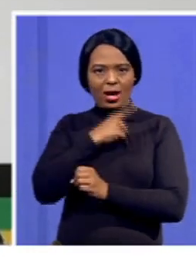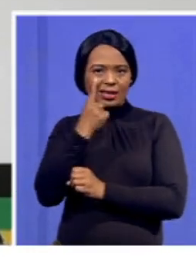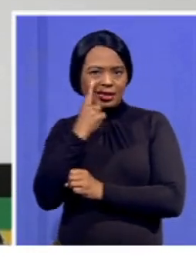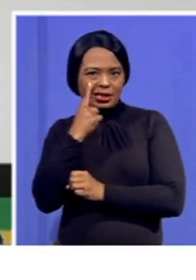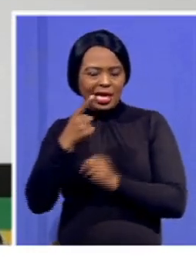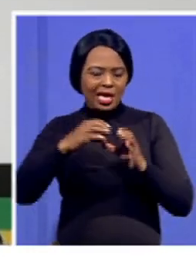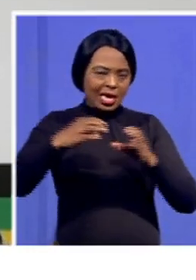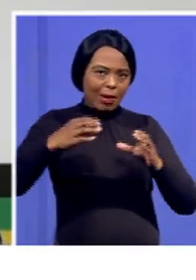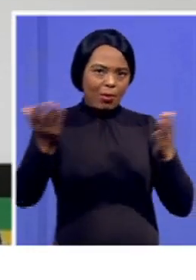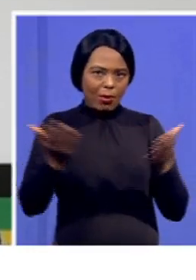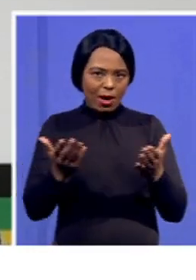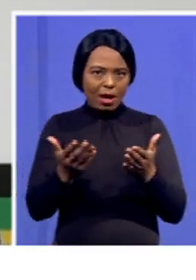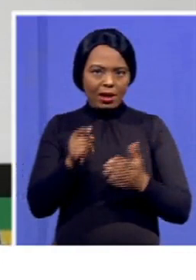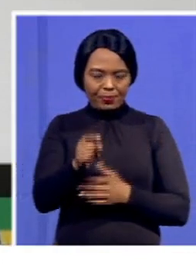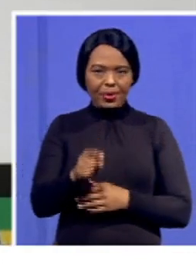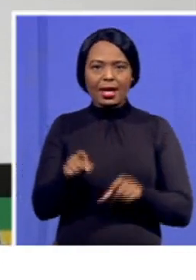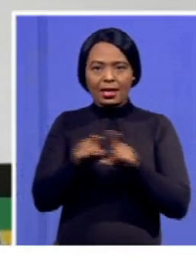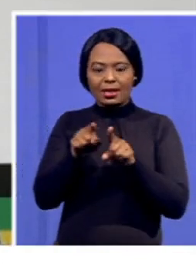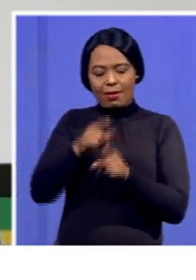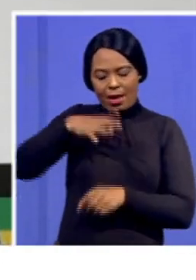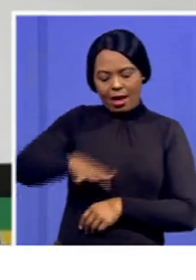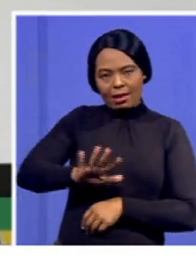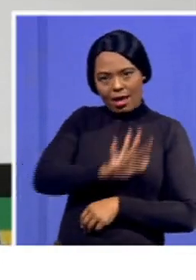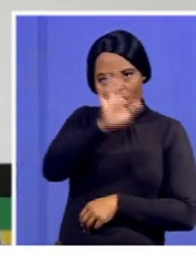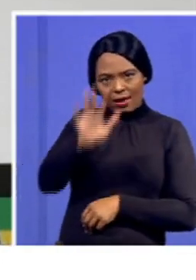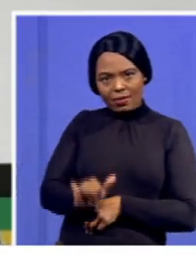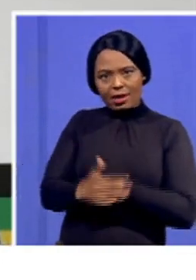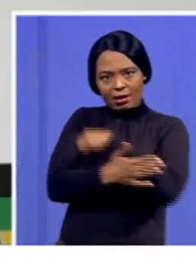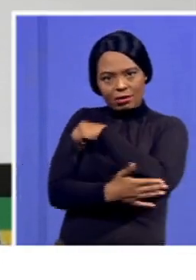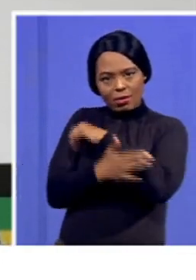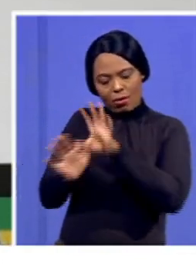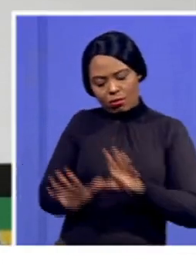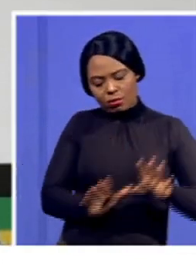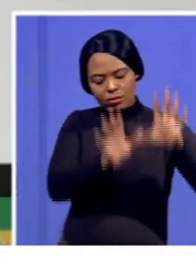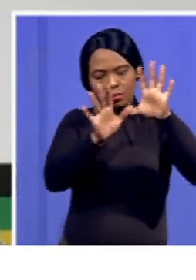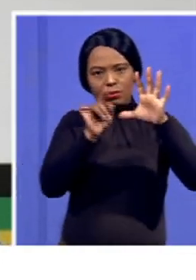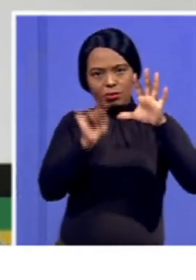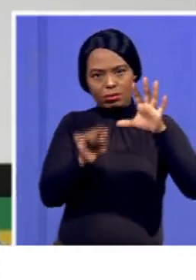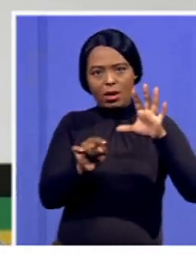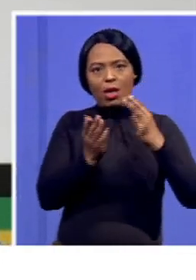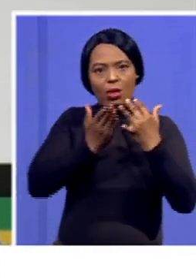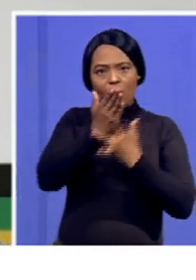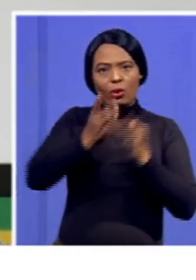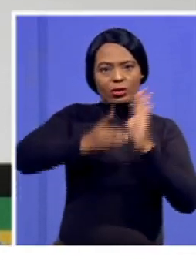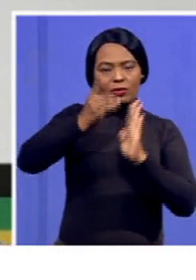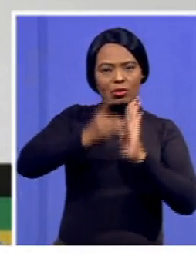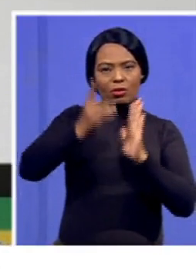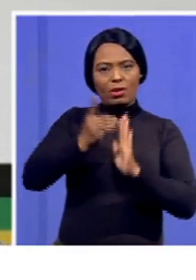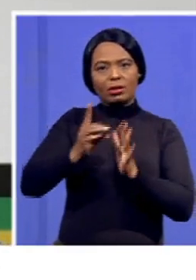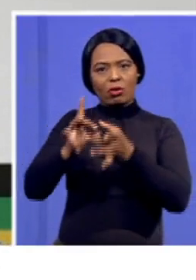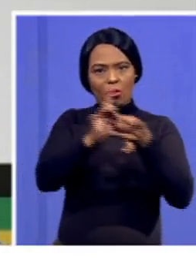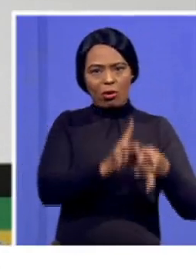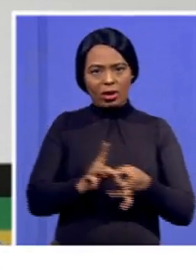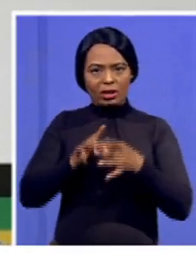regional trade with other countries on African continent and the wider world through the development of well-connected and cost